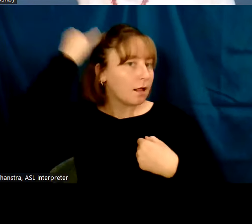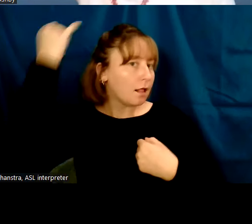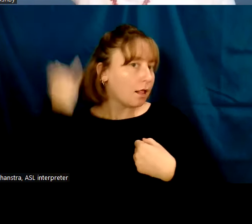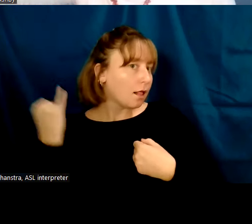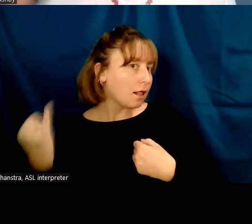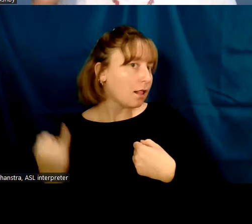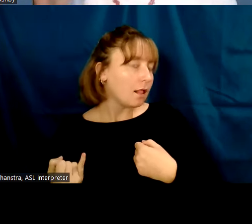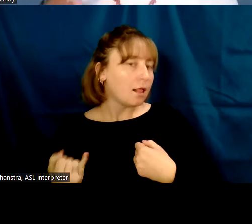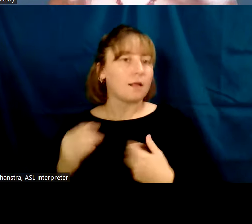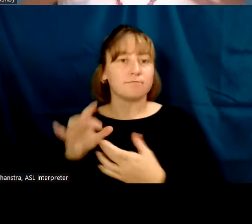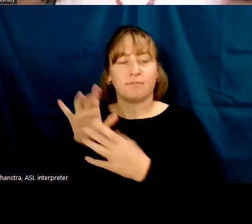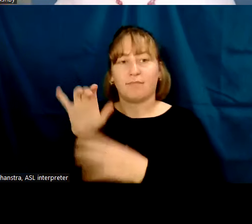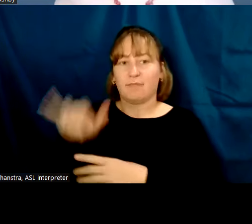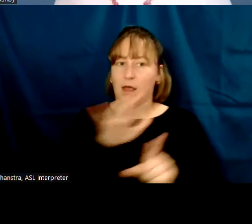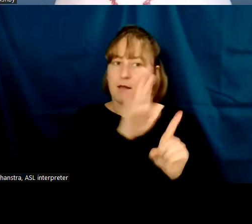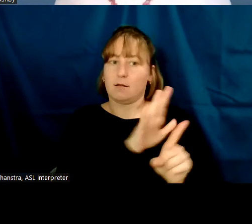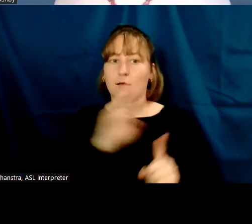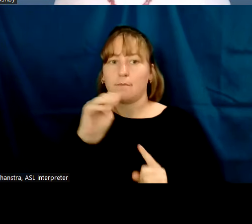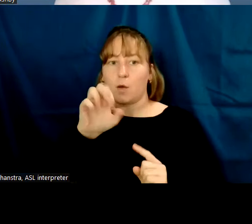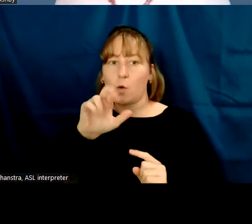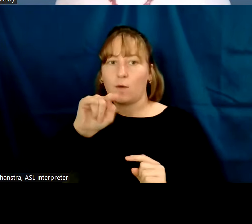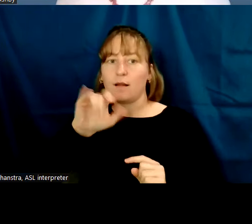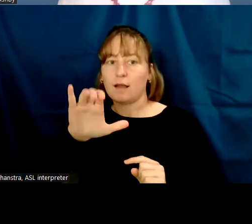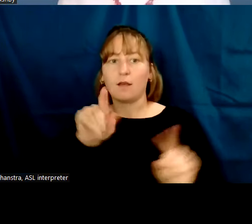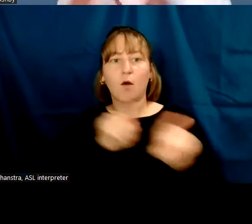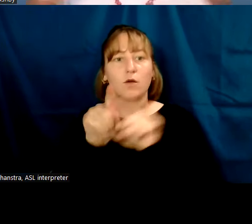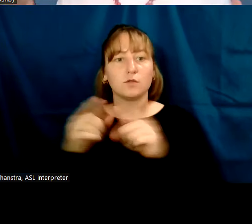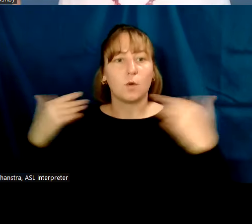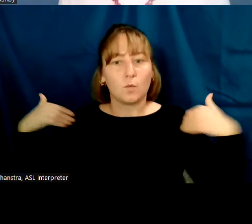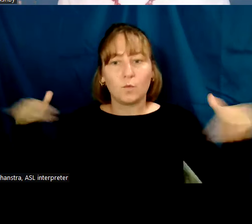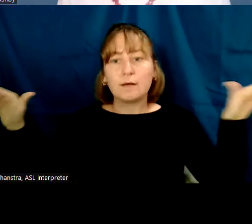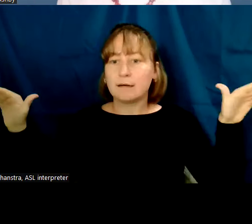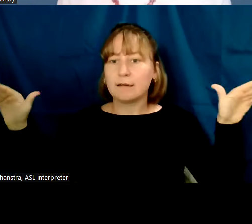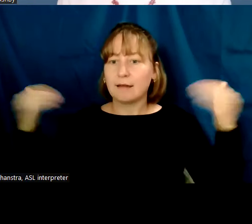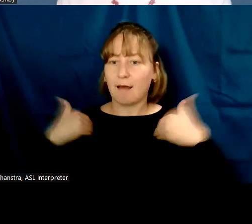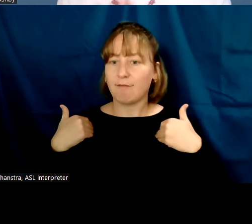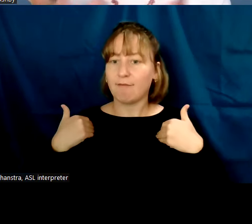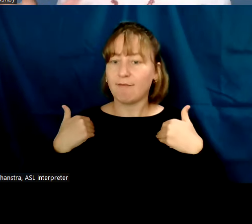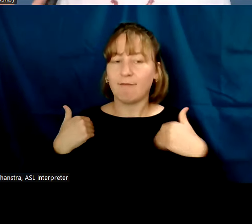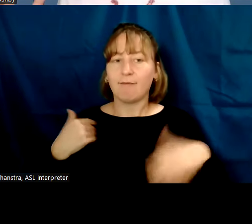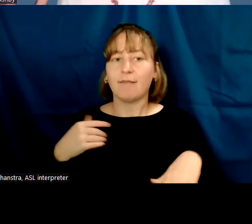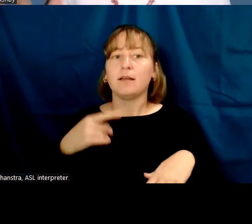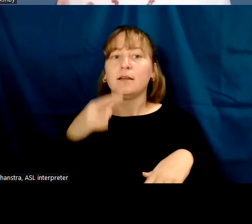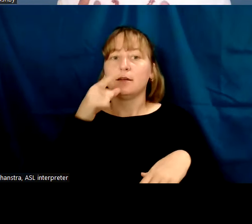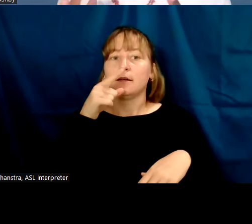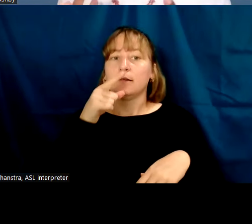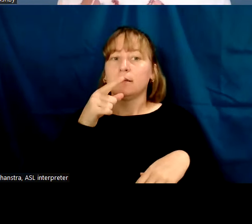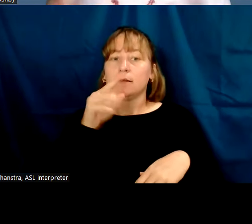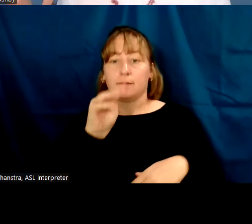which is very Meroitic. And the fact that she's a winged goddess. They're really into